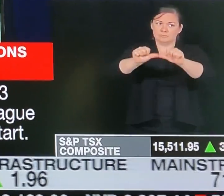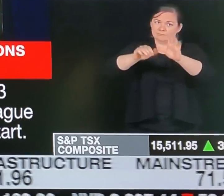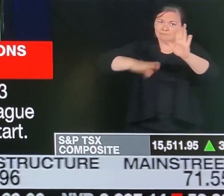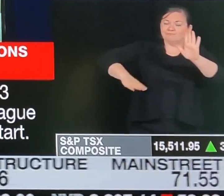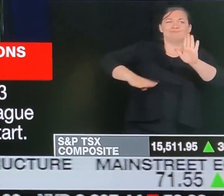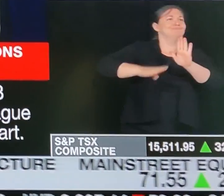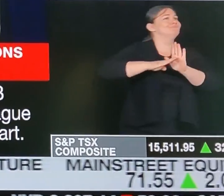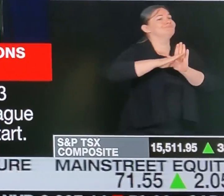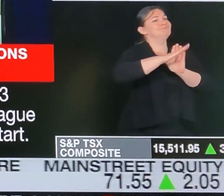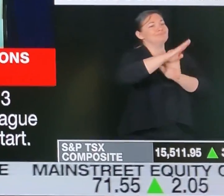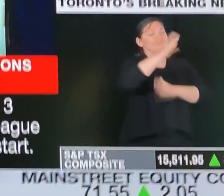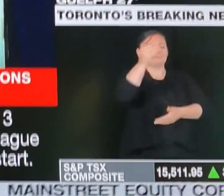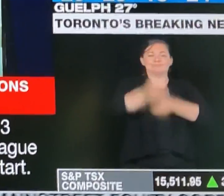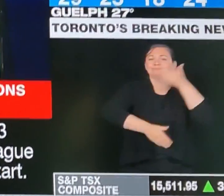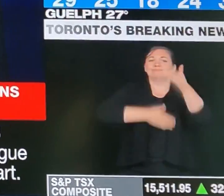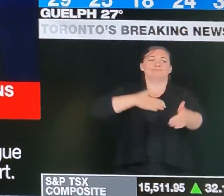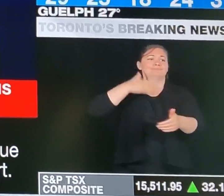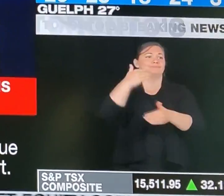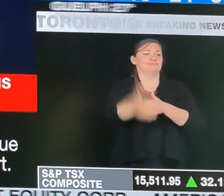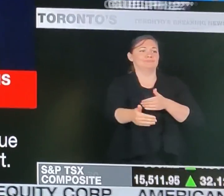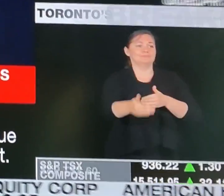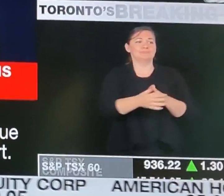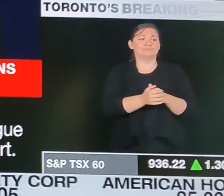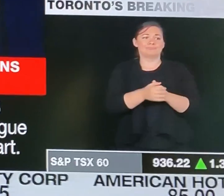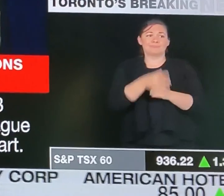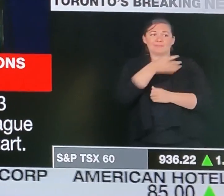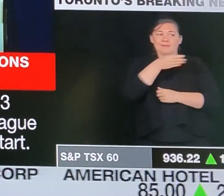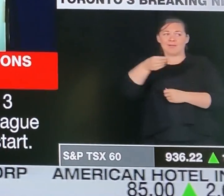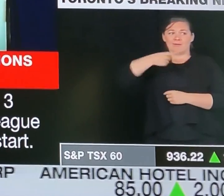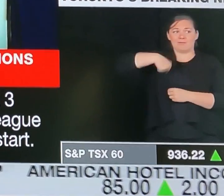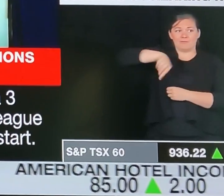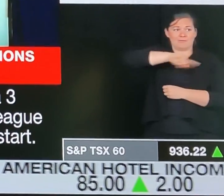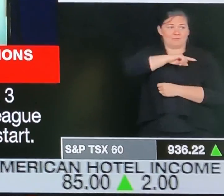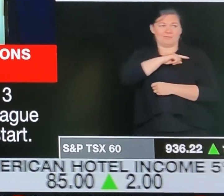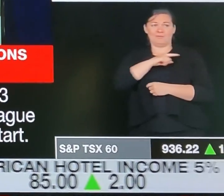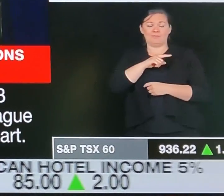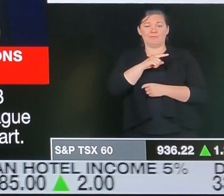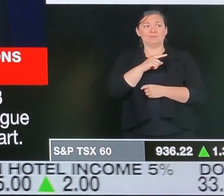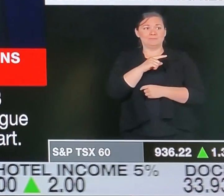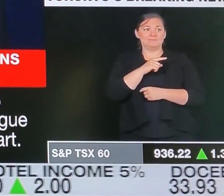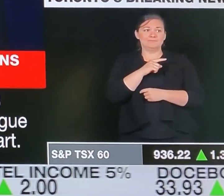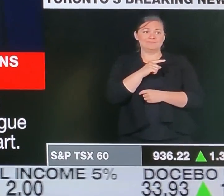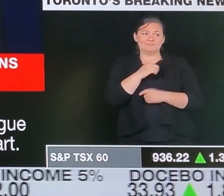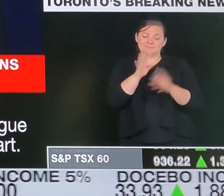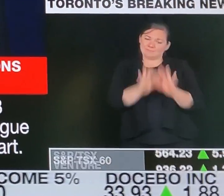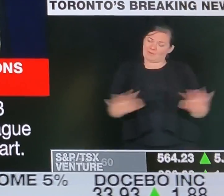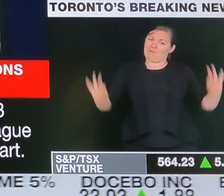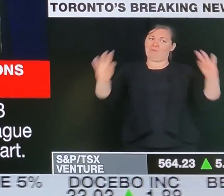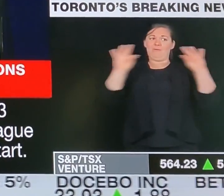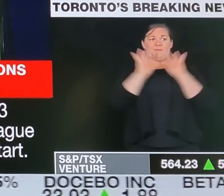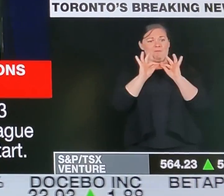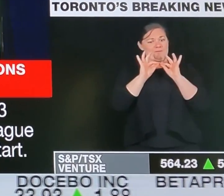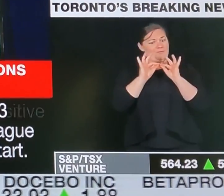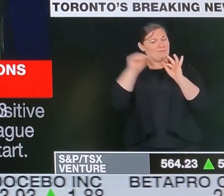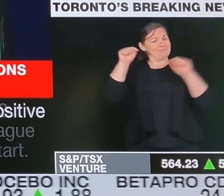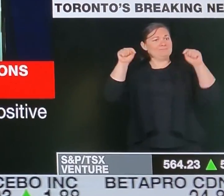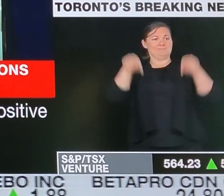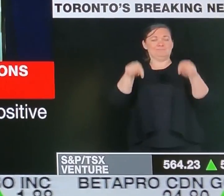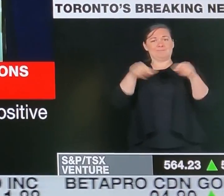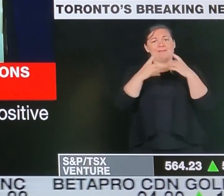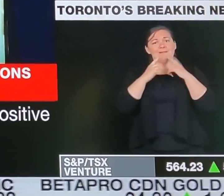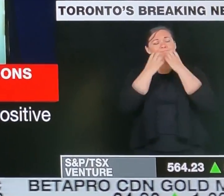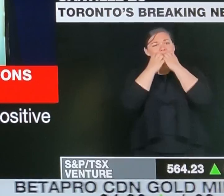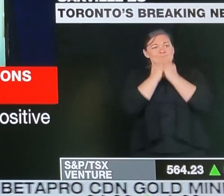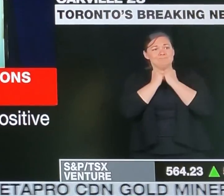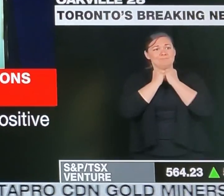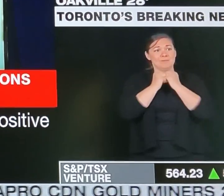experts to review the plans presented by the boards to ensure that evidence, science and medical expertise guides those decisions.